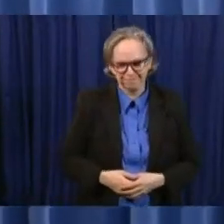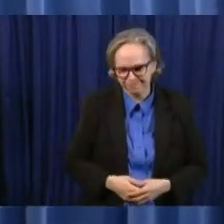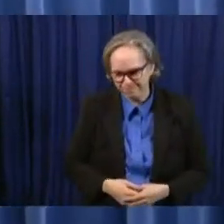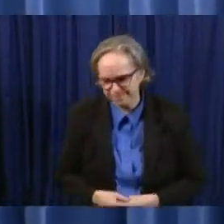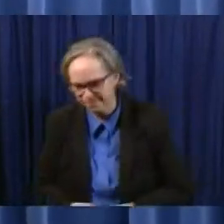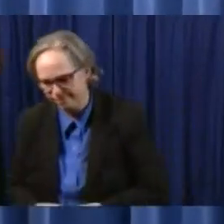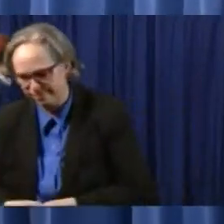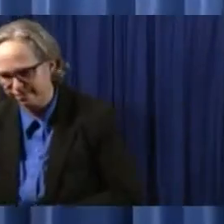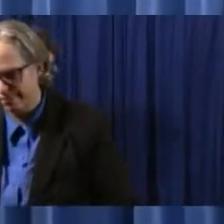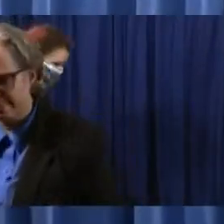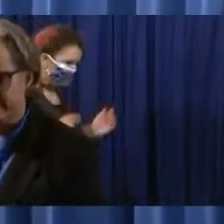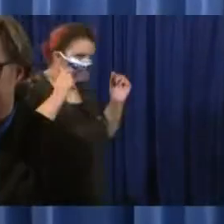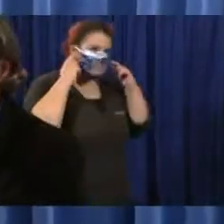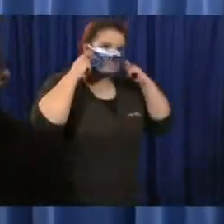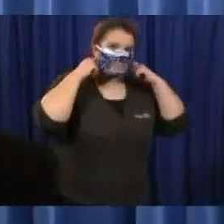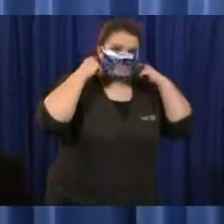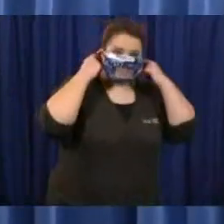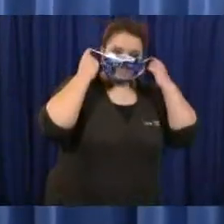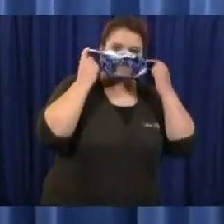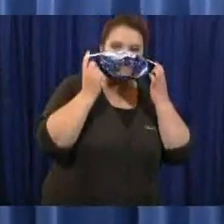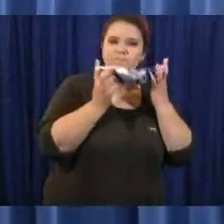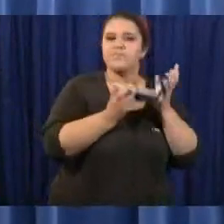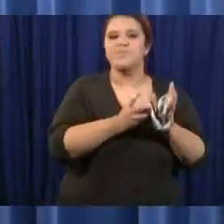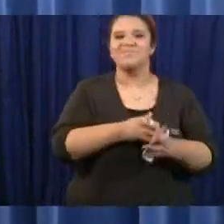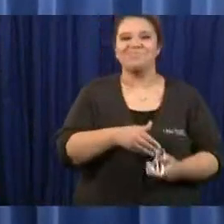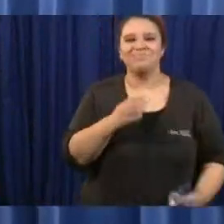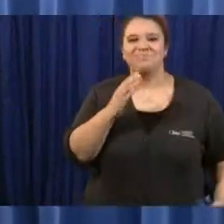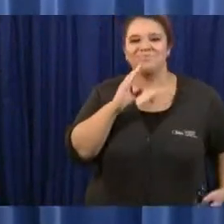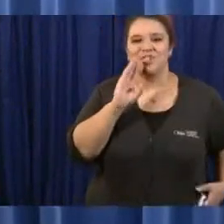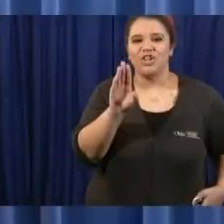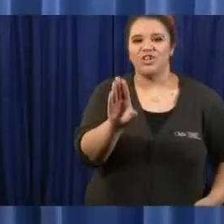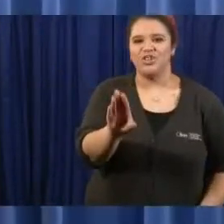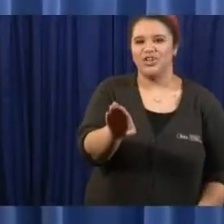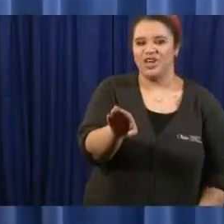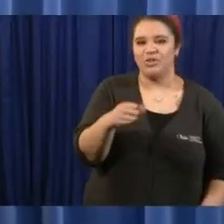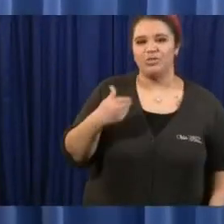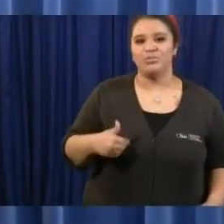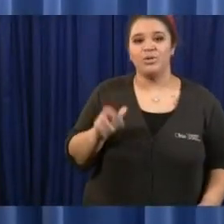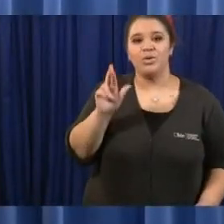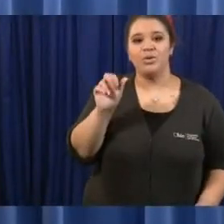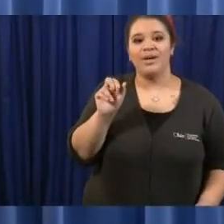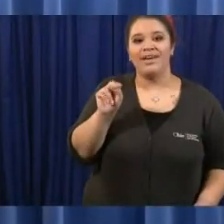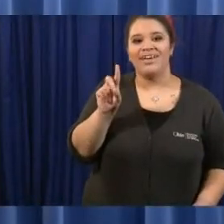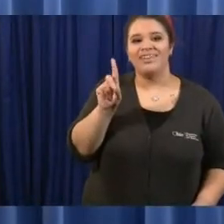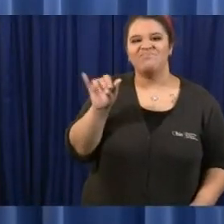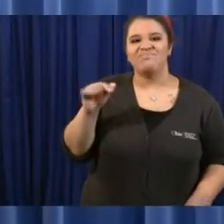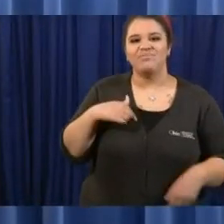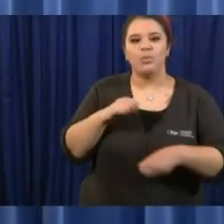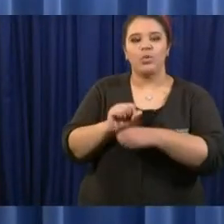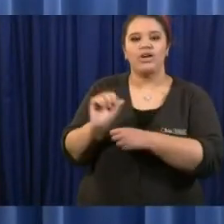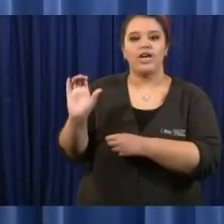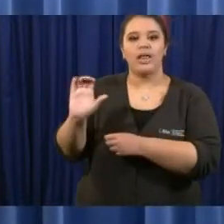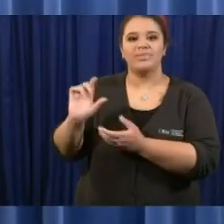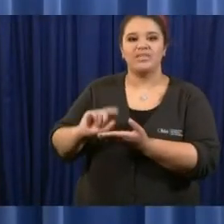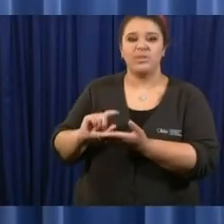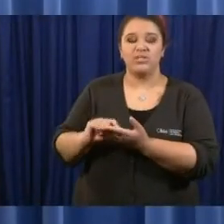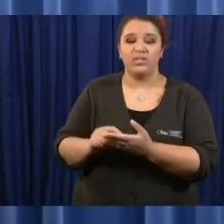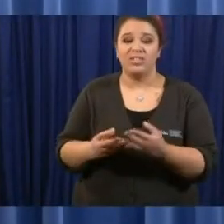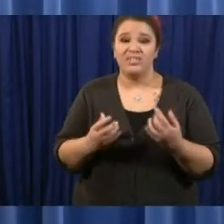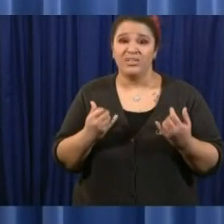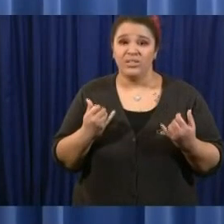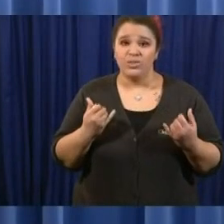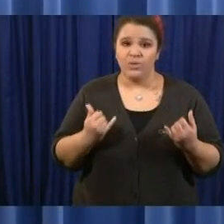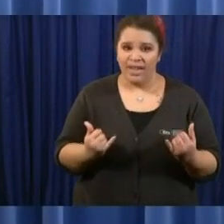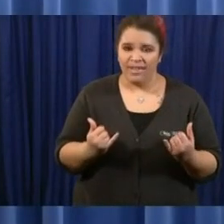randy ledlow with the columbus dispatch the state today raced right past 800 deaths didn't even stop in the 800s went over